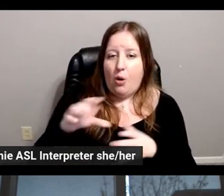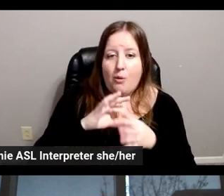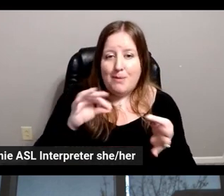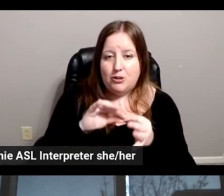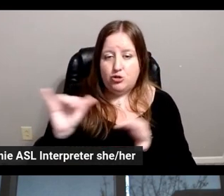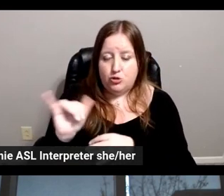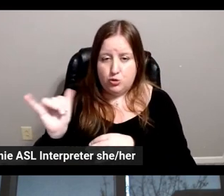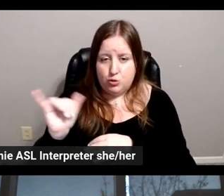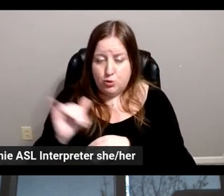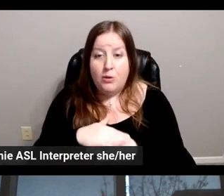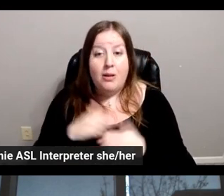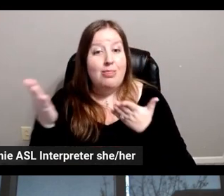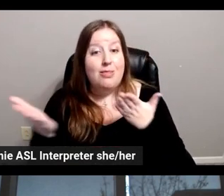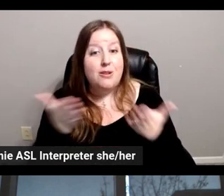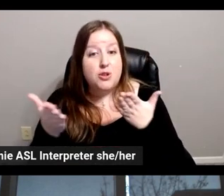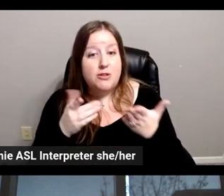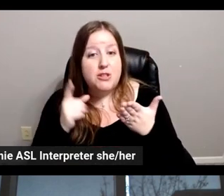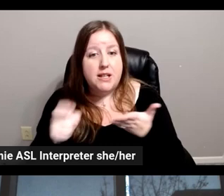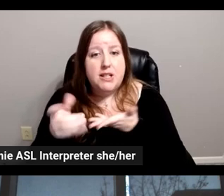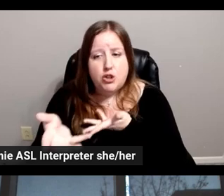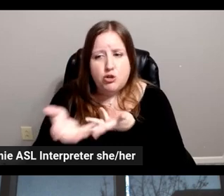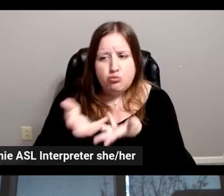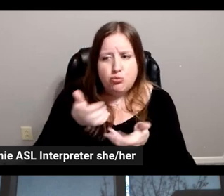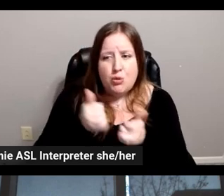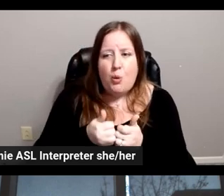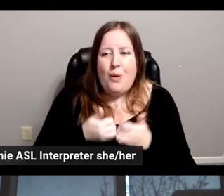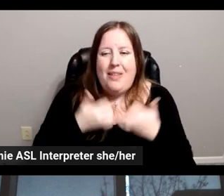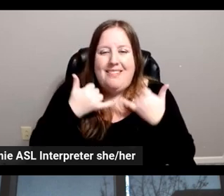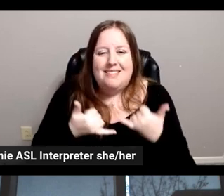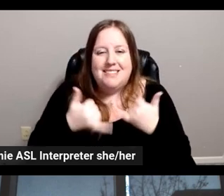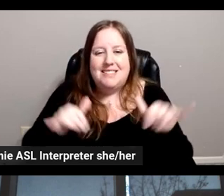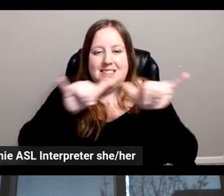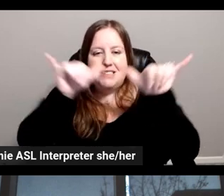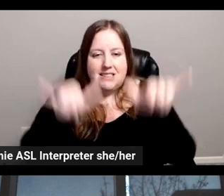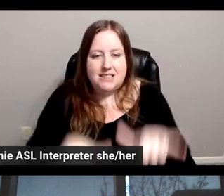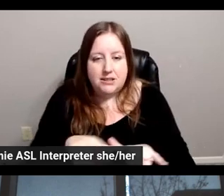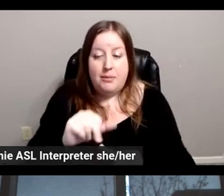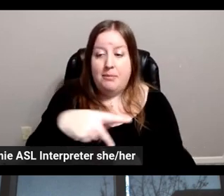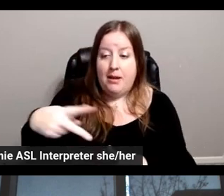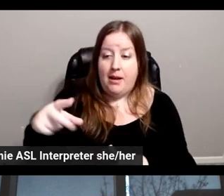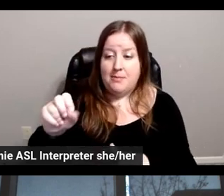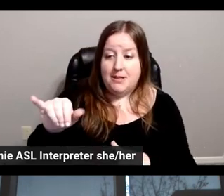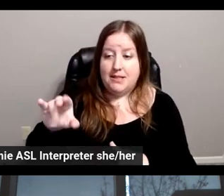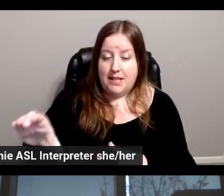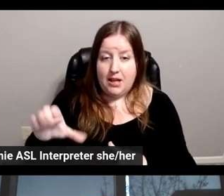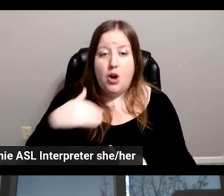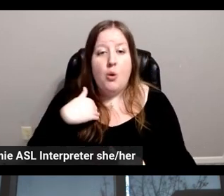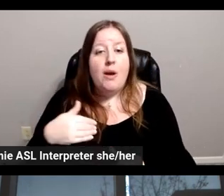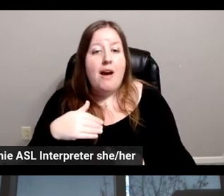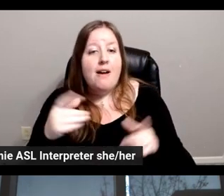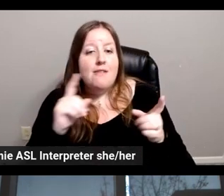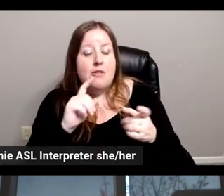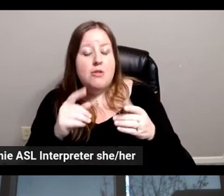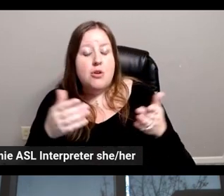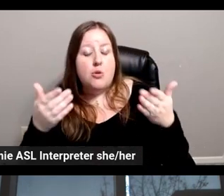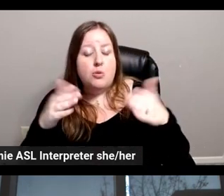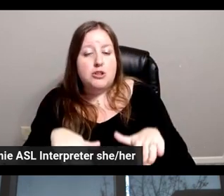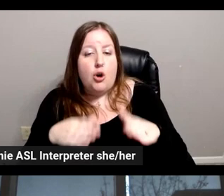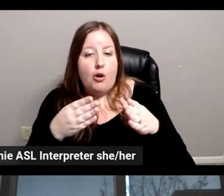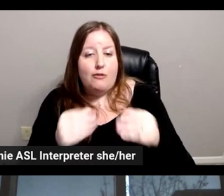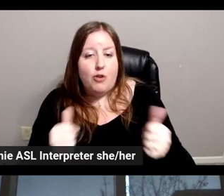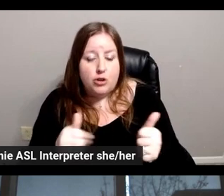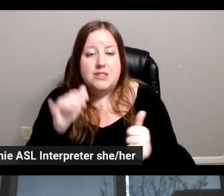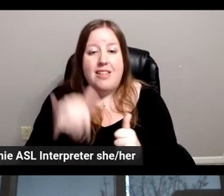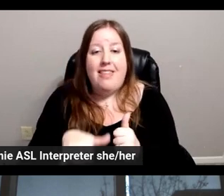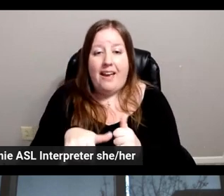you know, these services need to interact with existing systems. So, you know, in AppSync, have custom resolvers that can talk to anything that's API